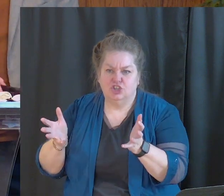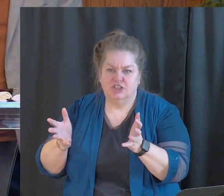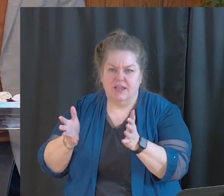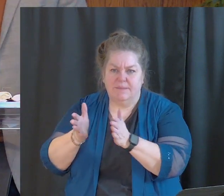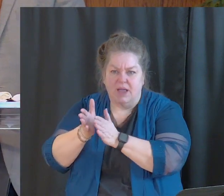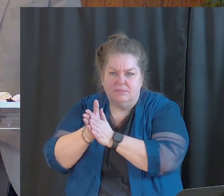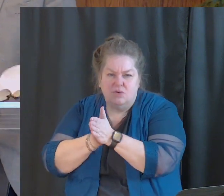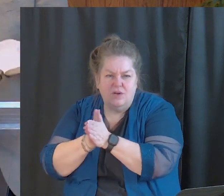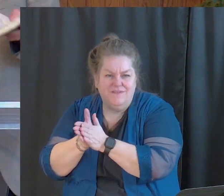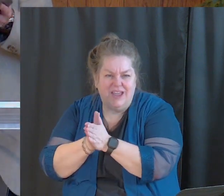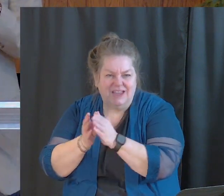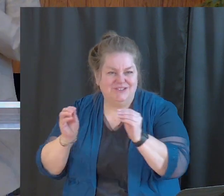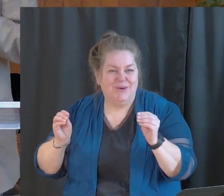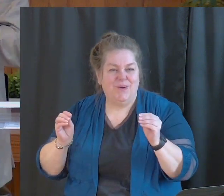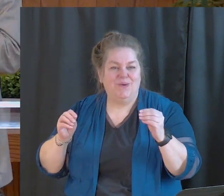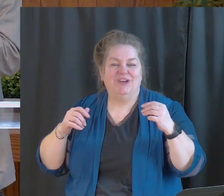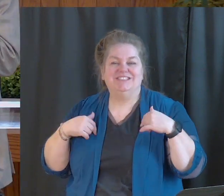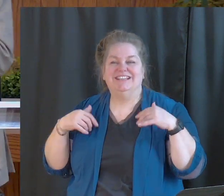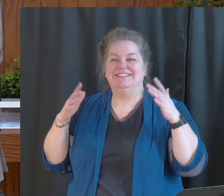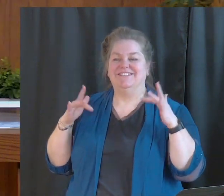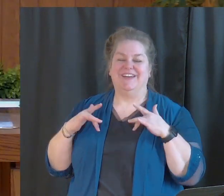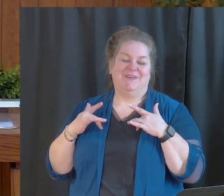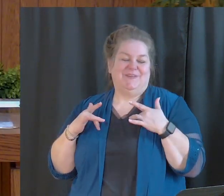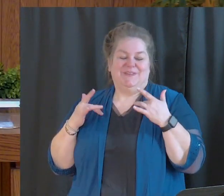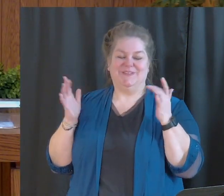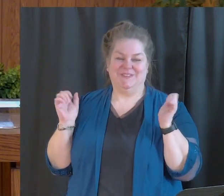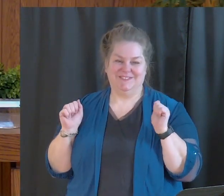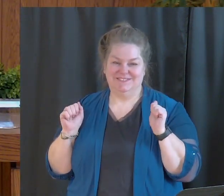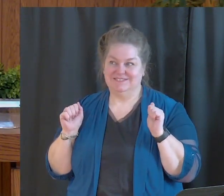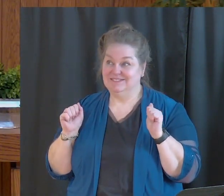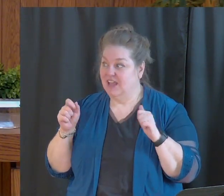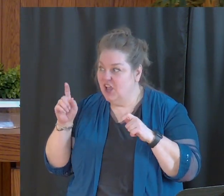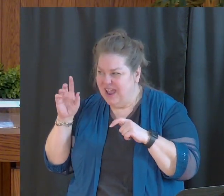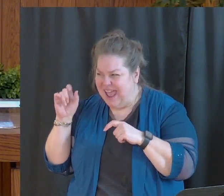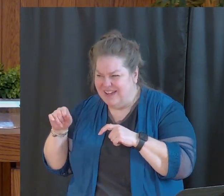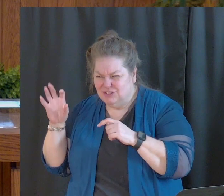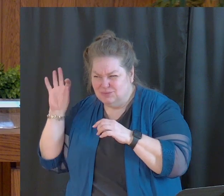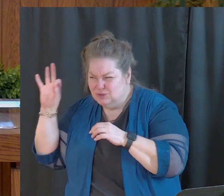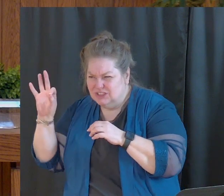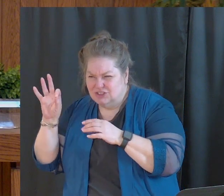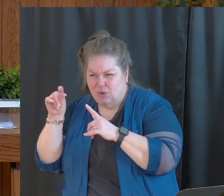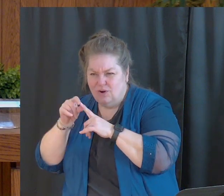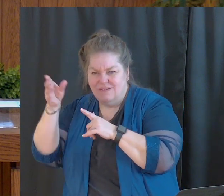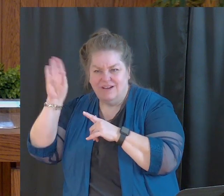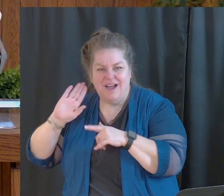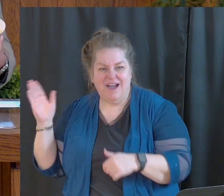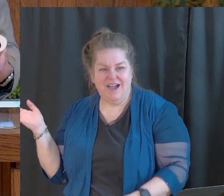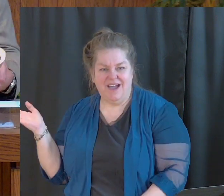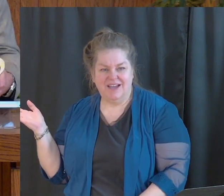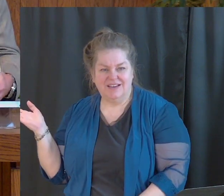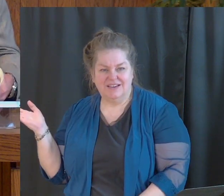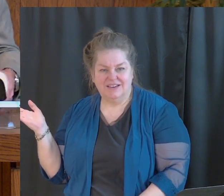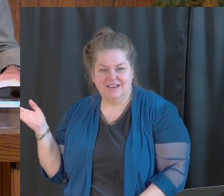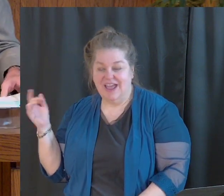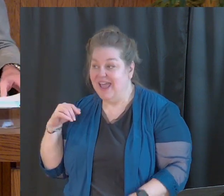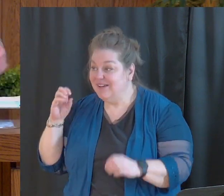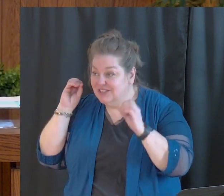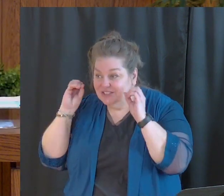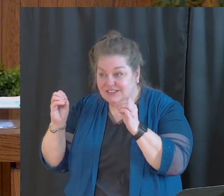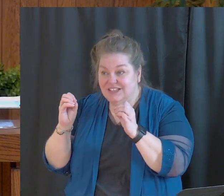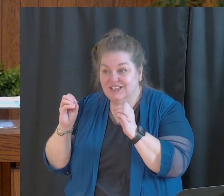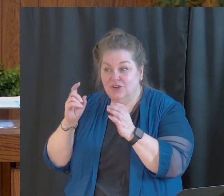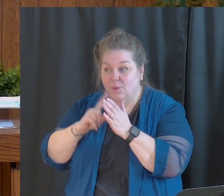are we not to teach the Word of God? Are we not to teach what He has asked us to do and